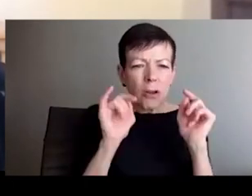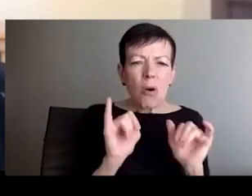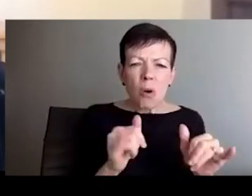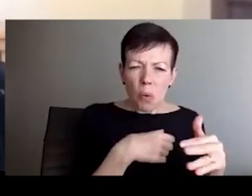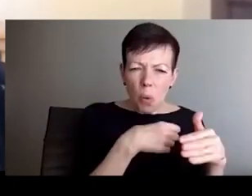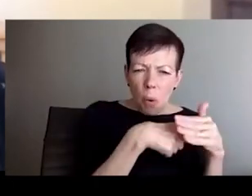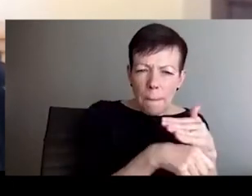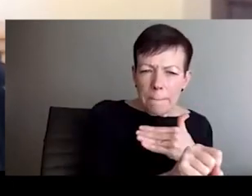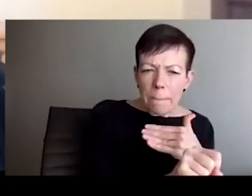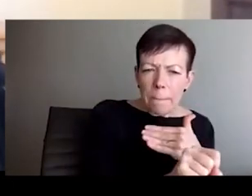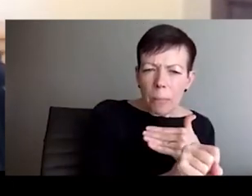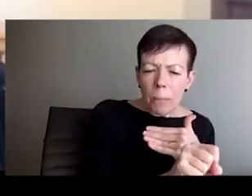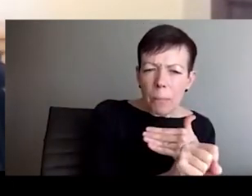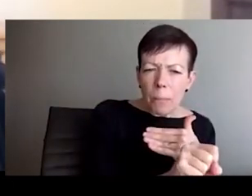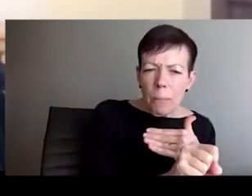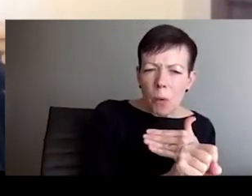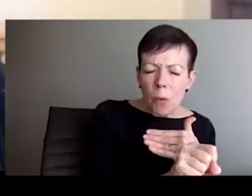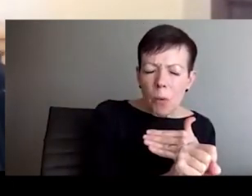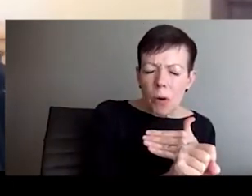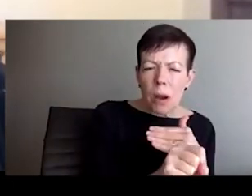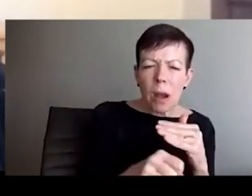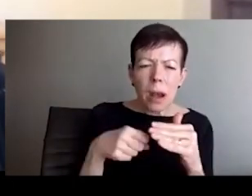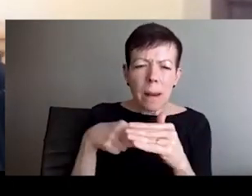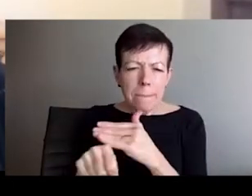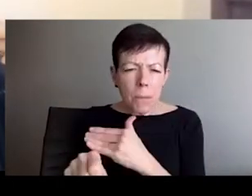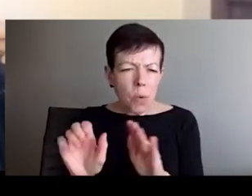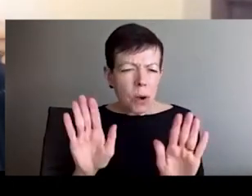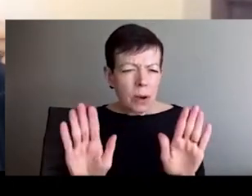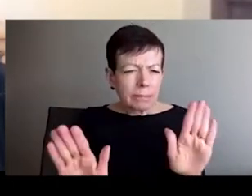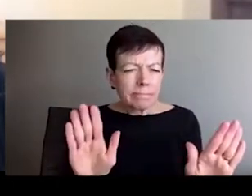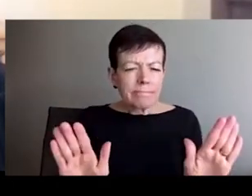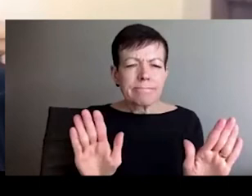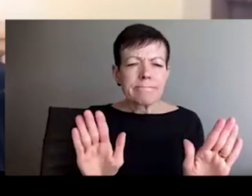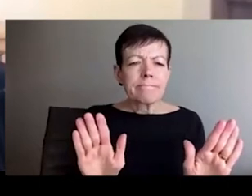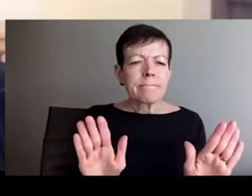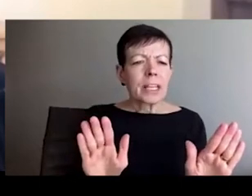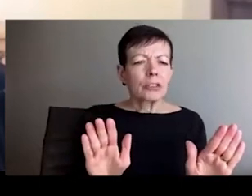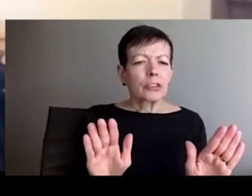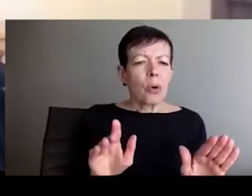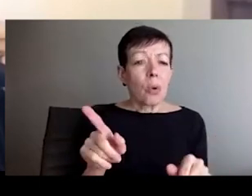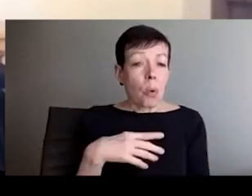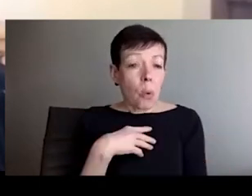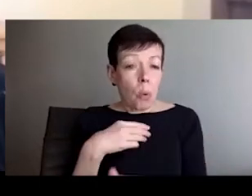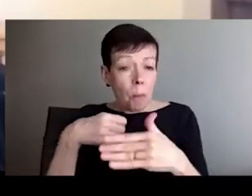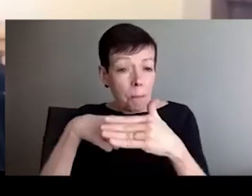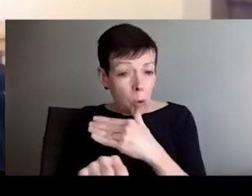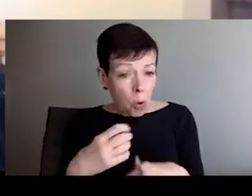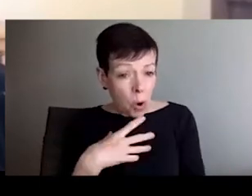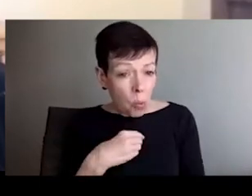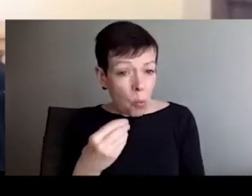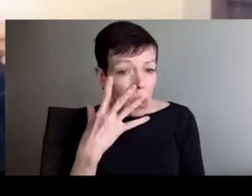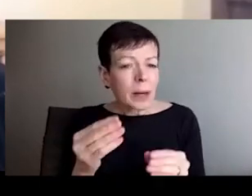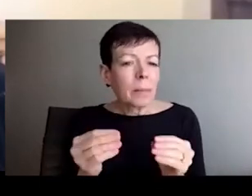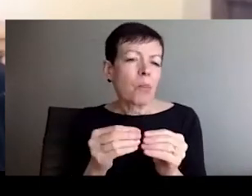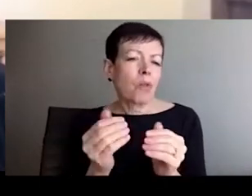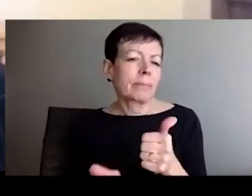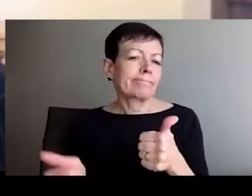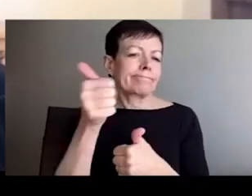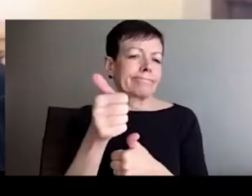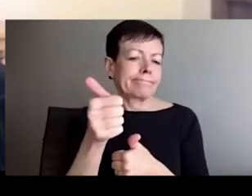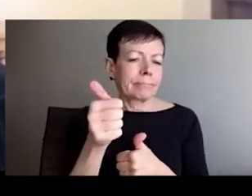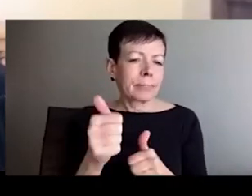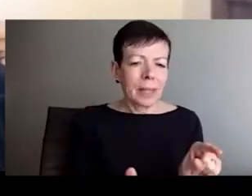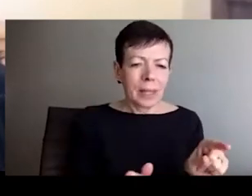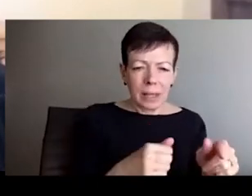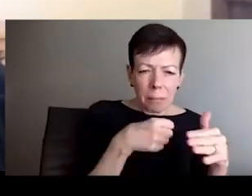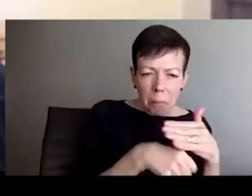a lone, I'm sorry, this was theorized along an idea of a racial hierarchy. So that was an idea that